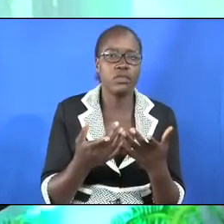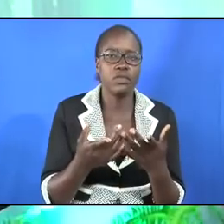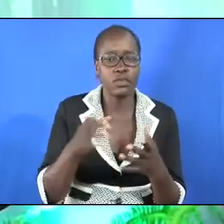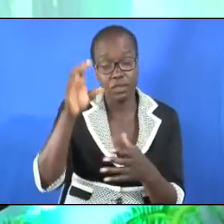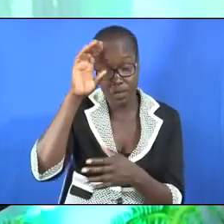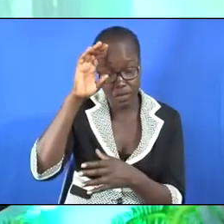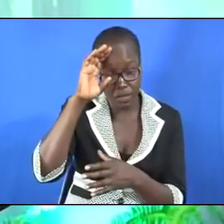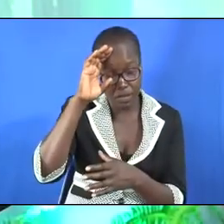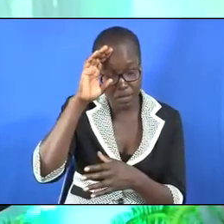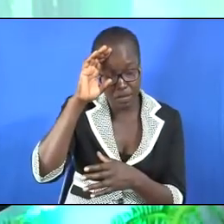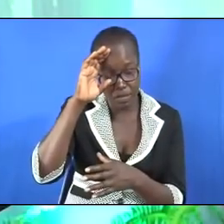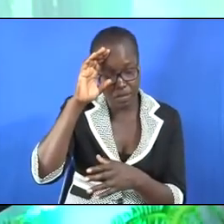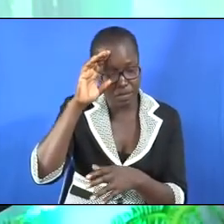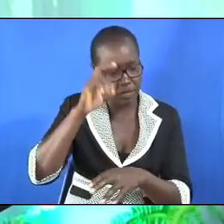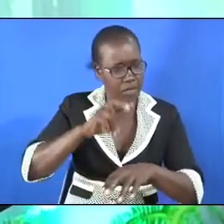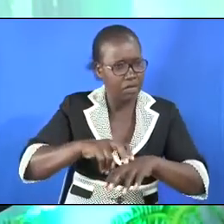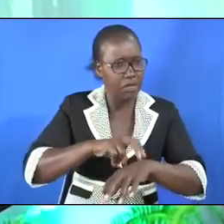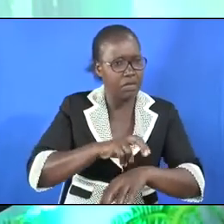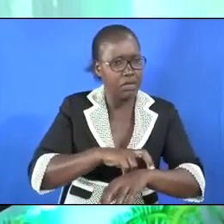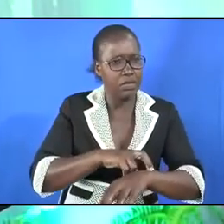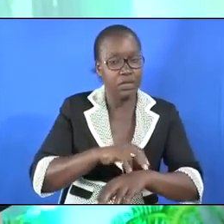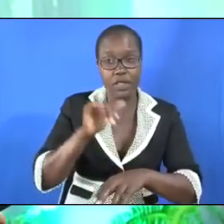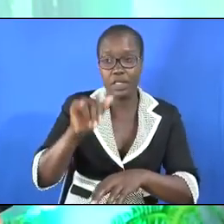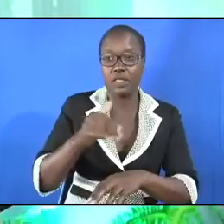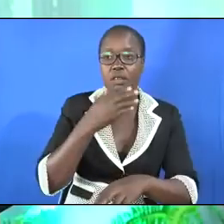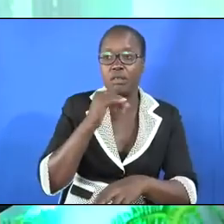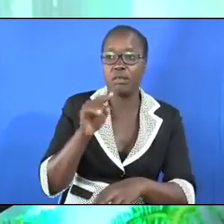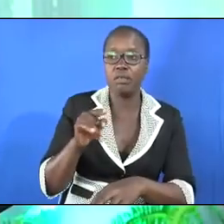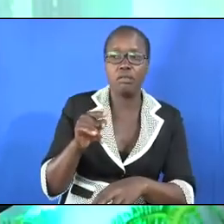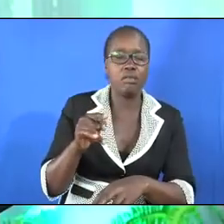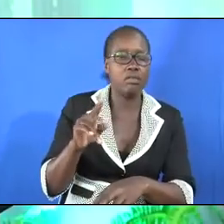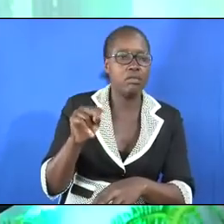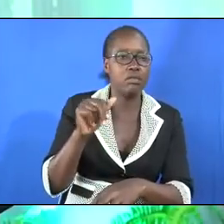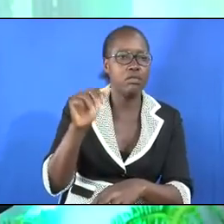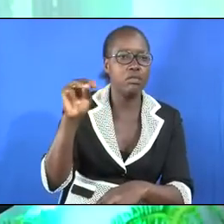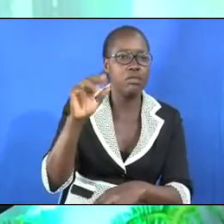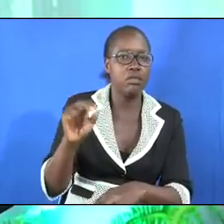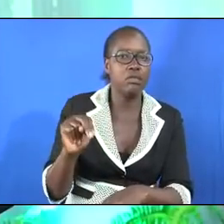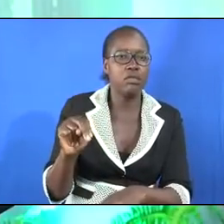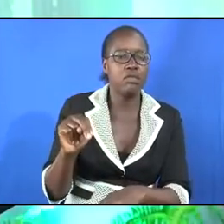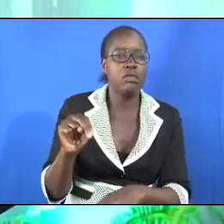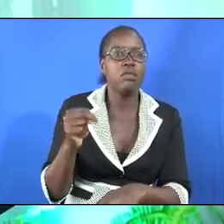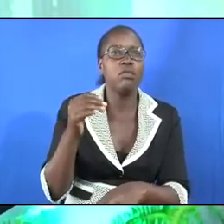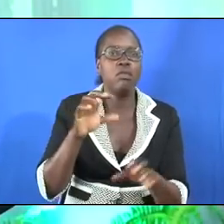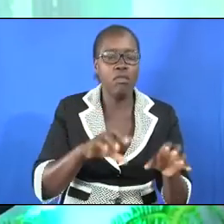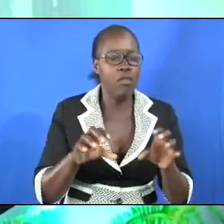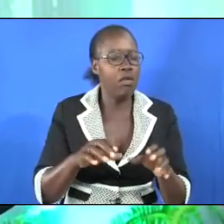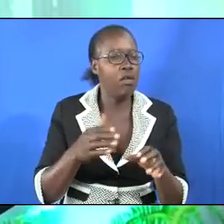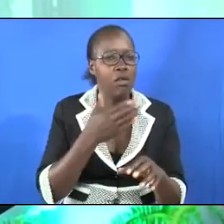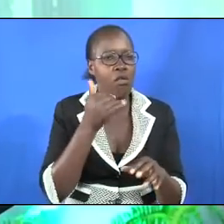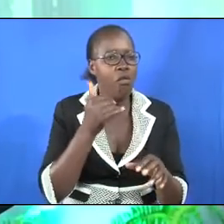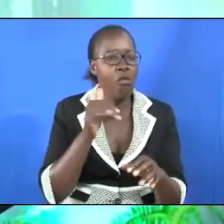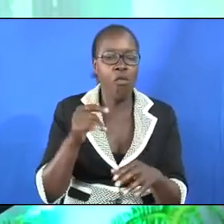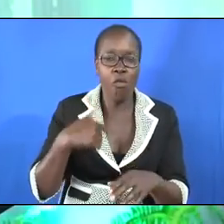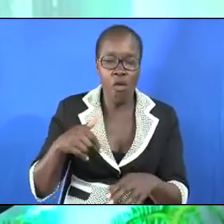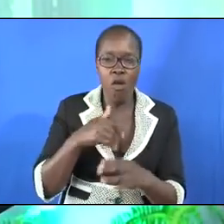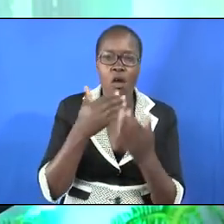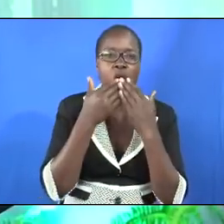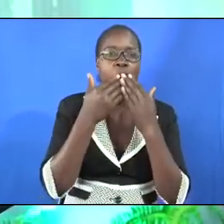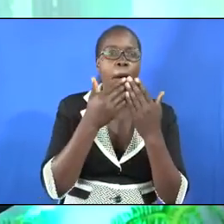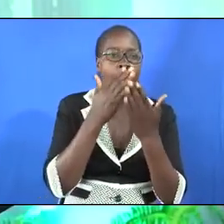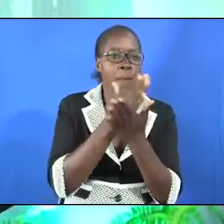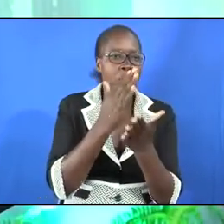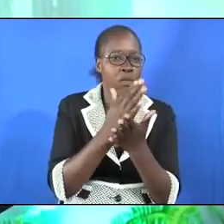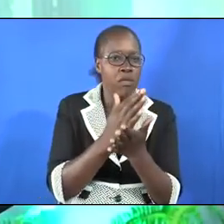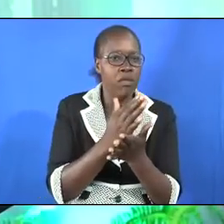leprosy that Neyman suffered from, it will be nice for us to appreciate the fact that